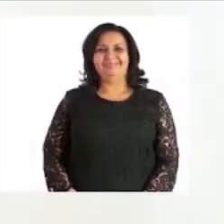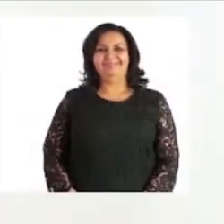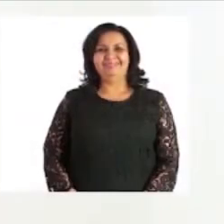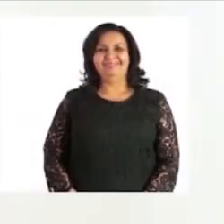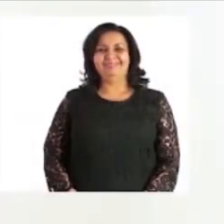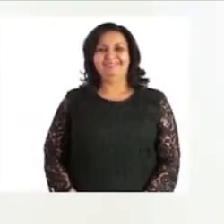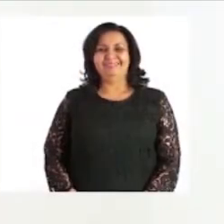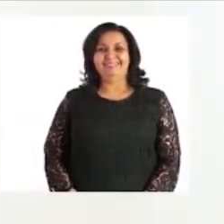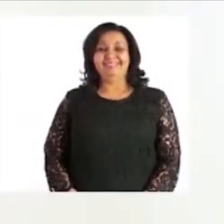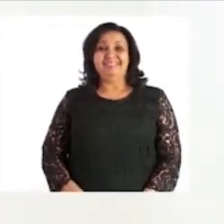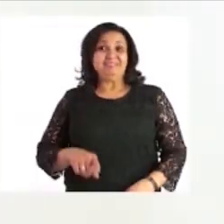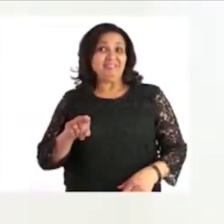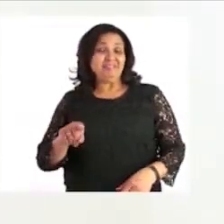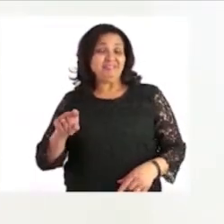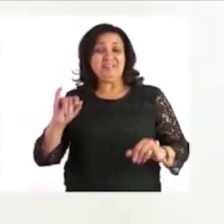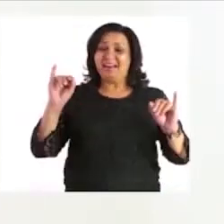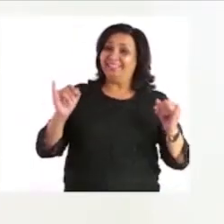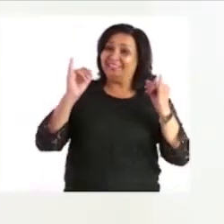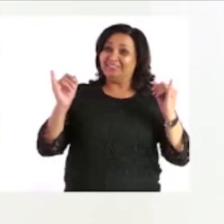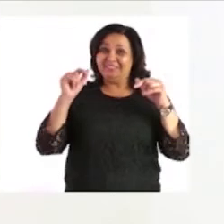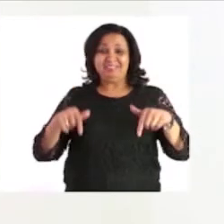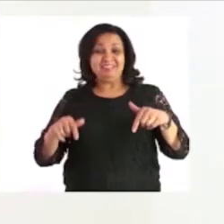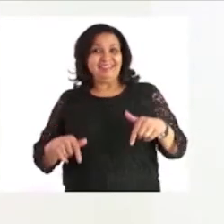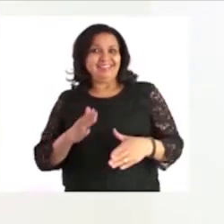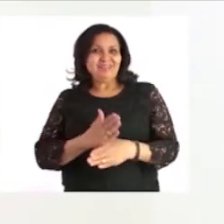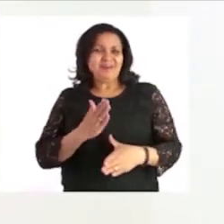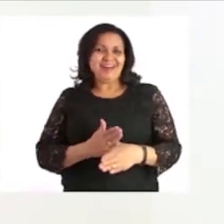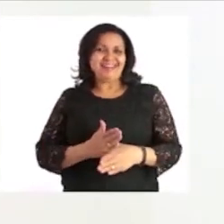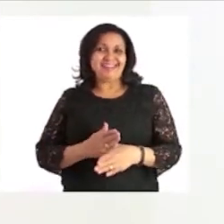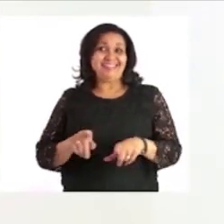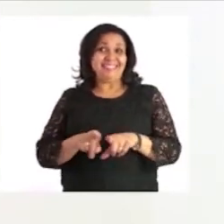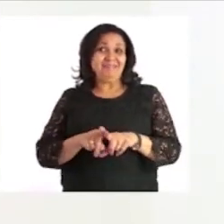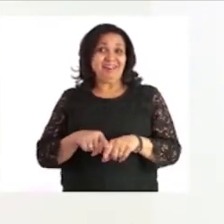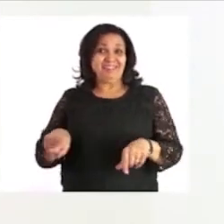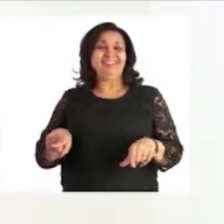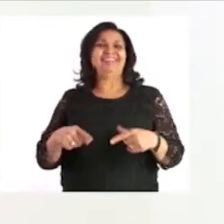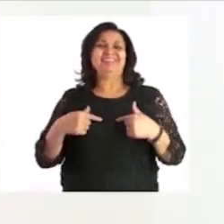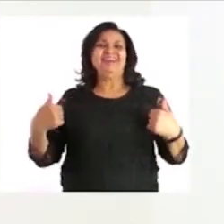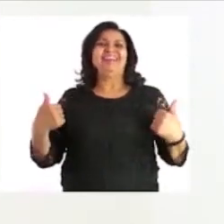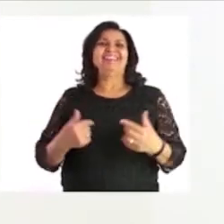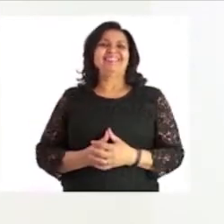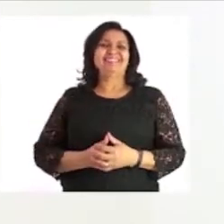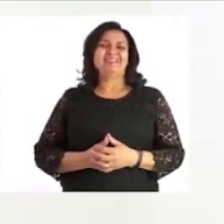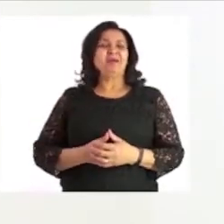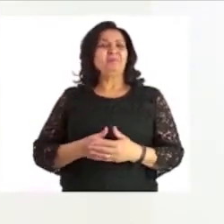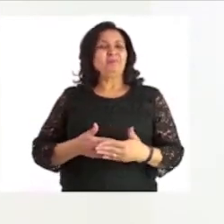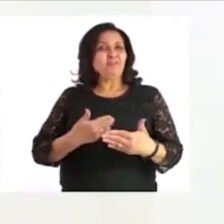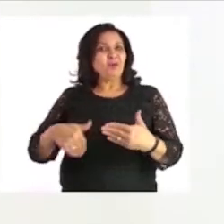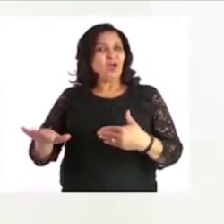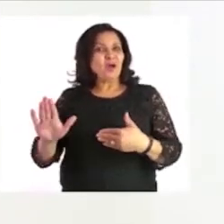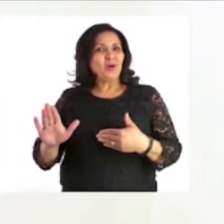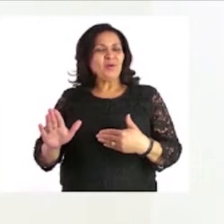I believe you have enjoyed today's lesson like we did. But before we go, let's